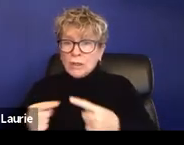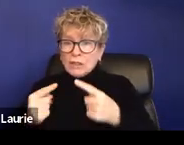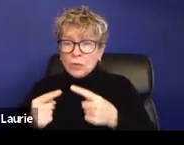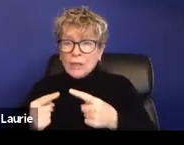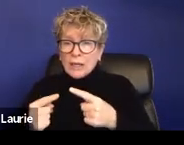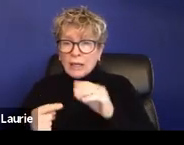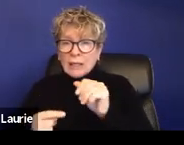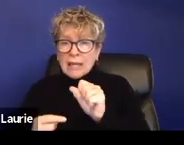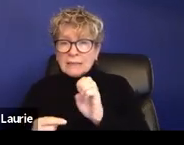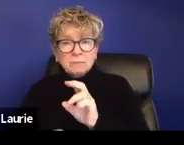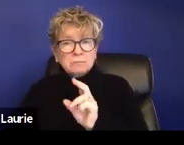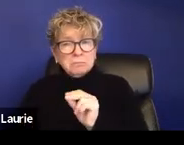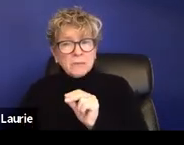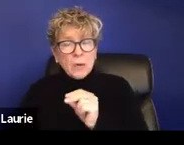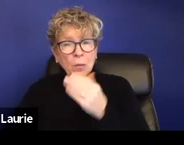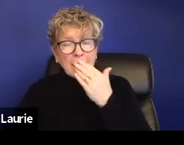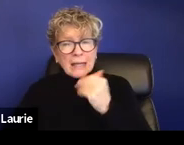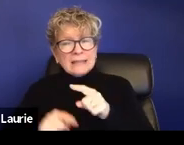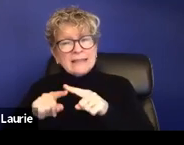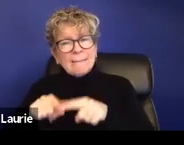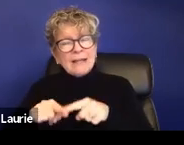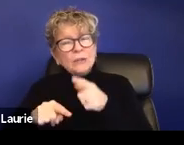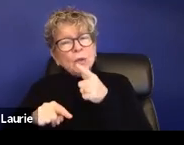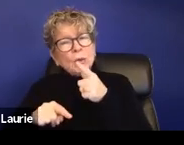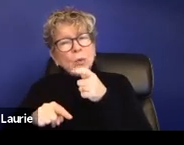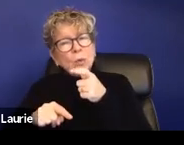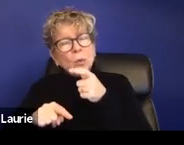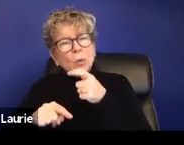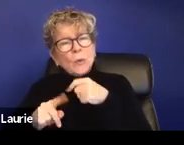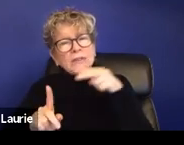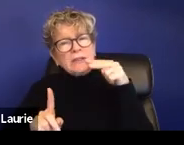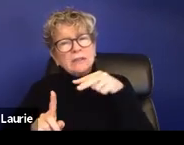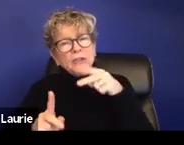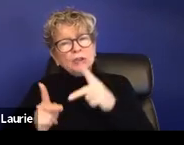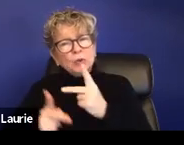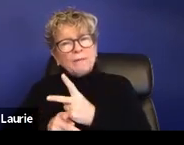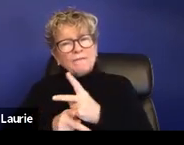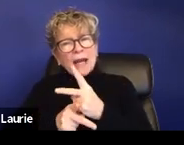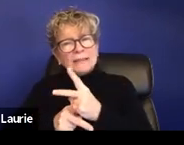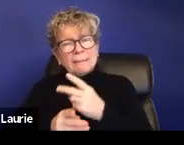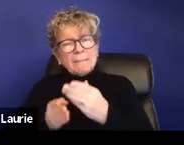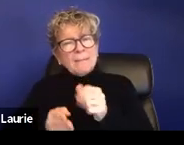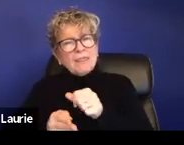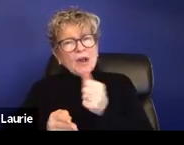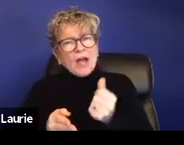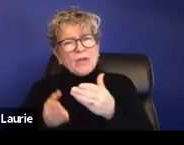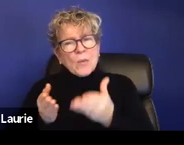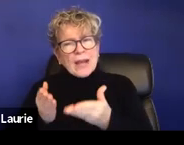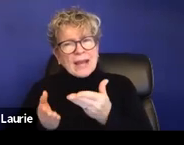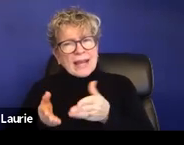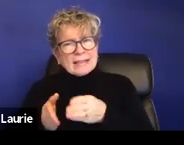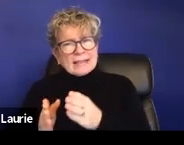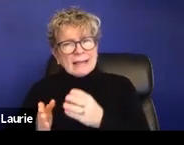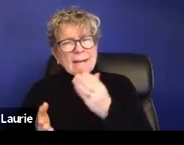whose sort of supervision it happened, there may be other ways. So I may not be able to,